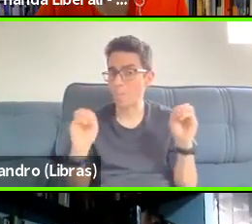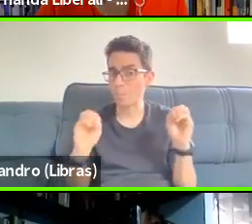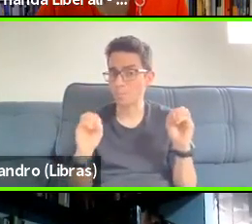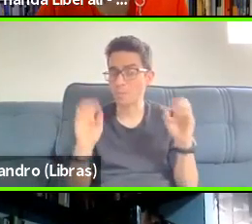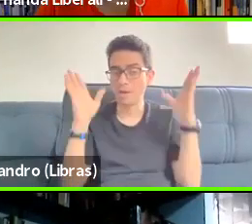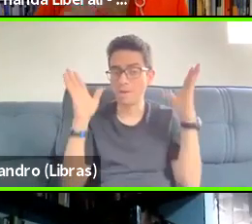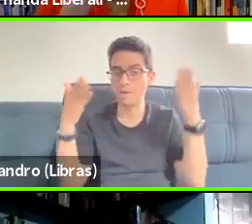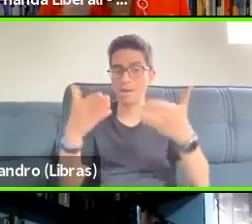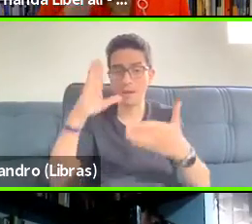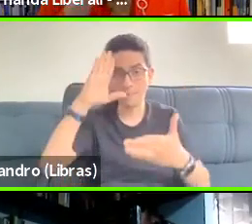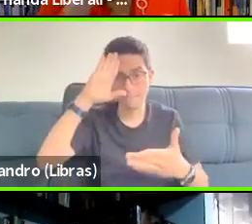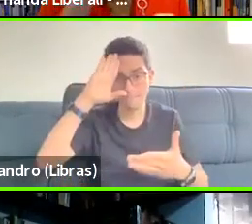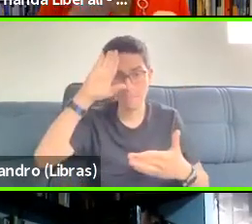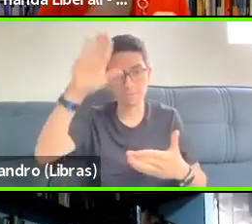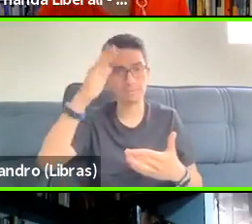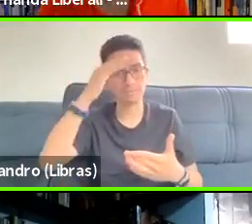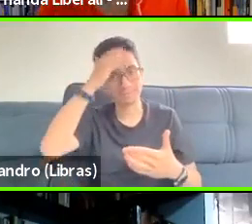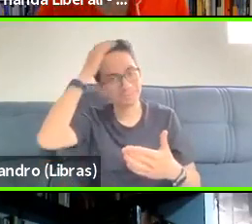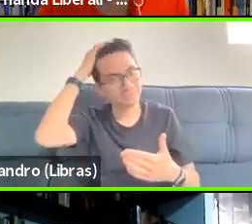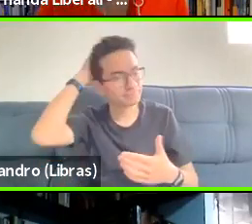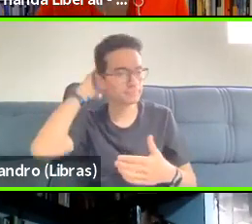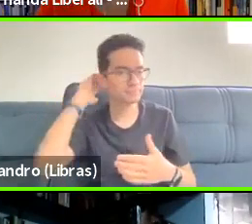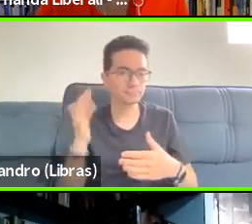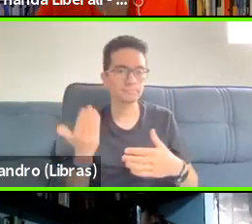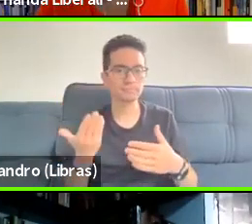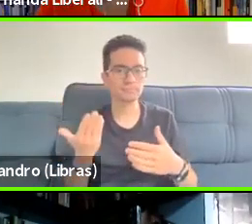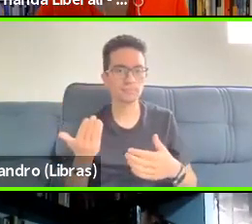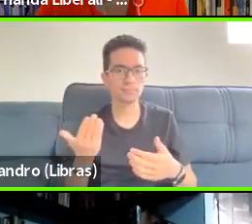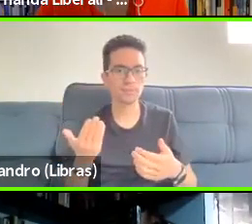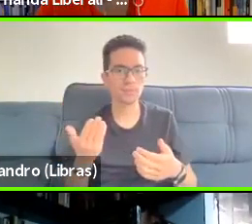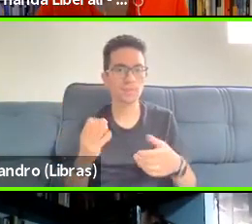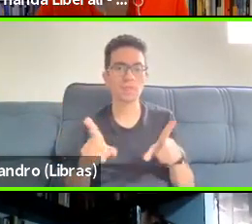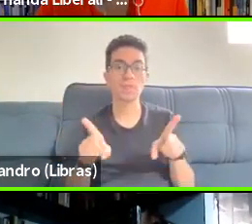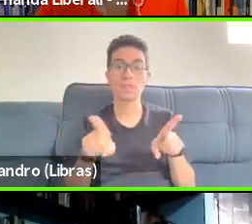uh, uh, points I would, I would, I would connect to your question.